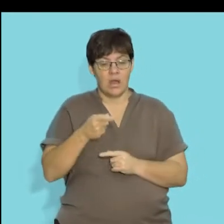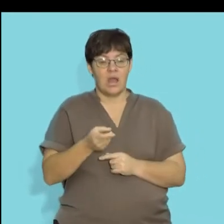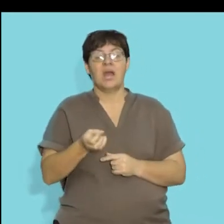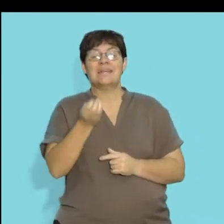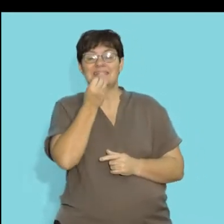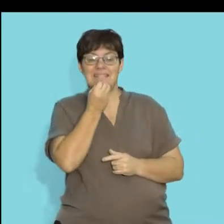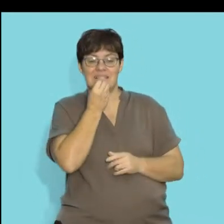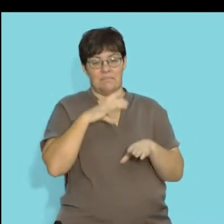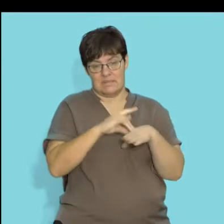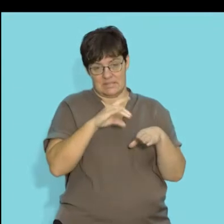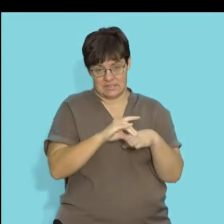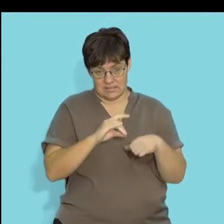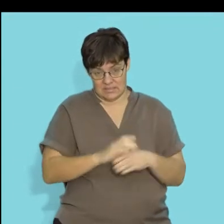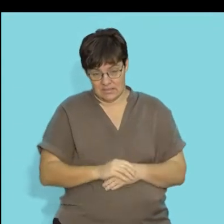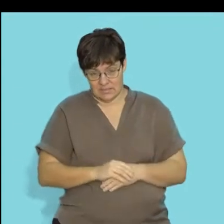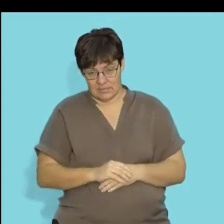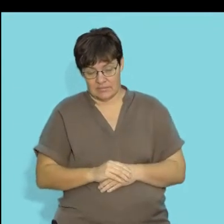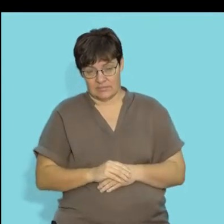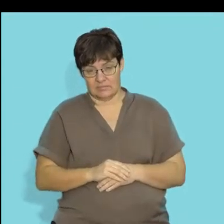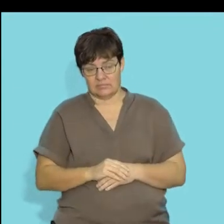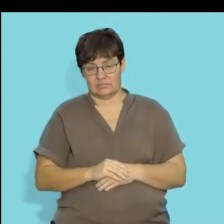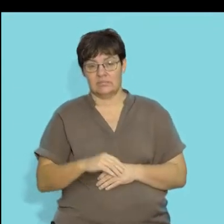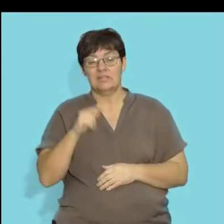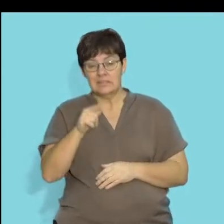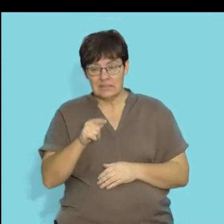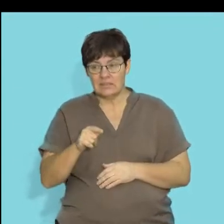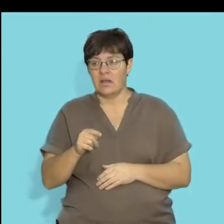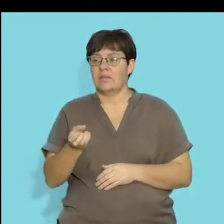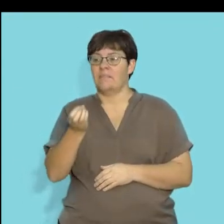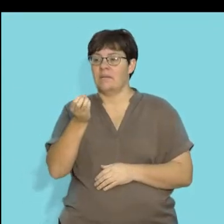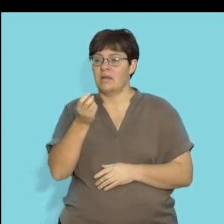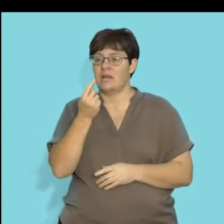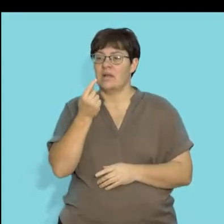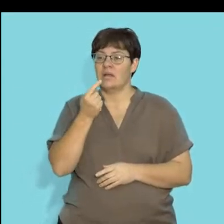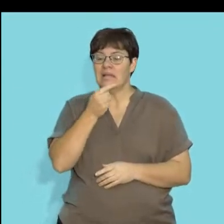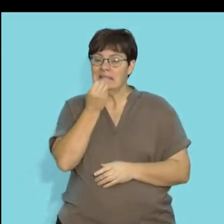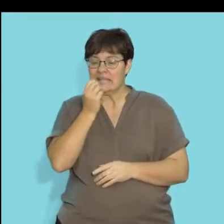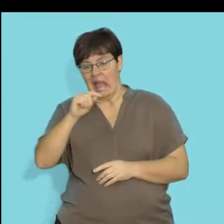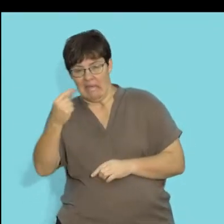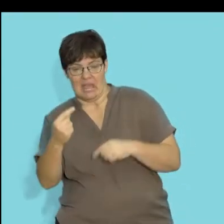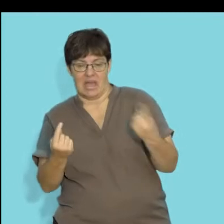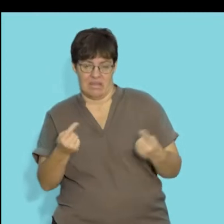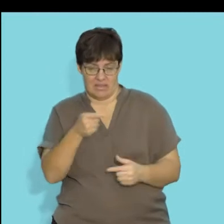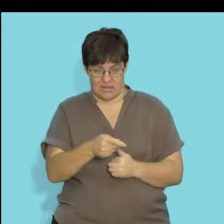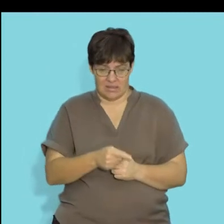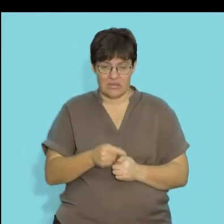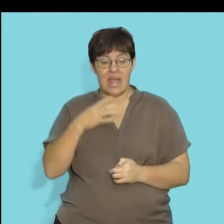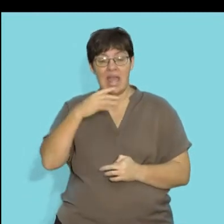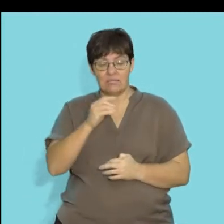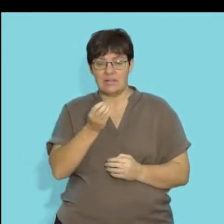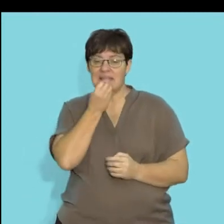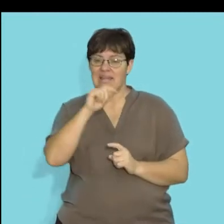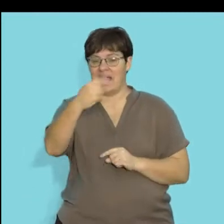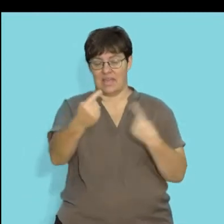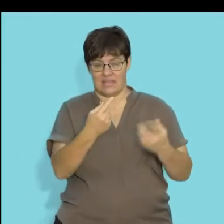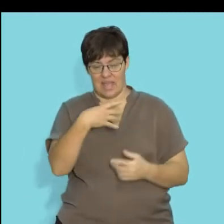heterotrophs that consume meat. Right, so, heterotrophs that eat other heterotrophs. They are animals